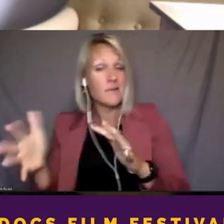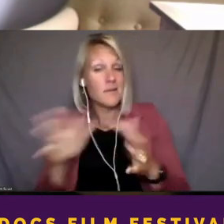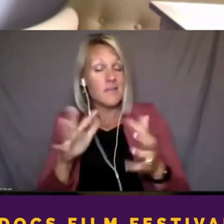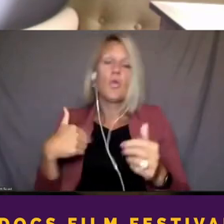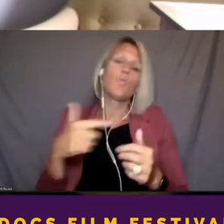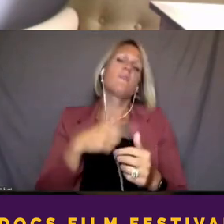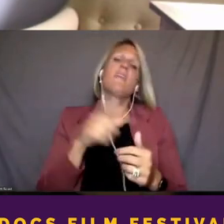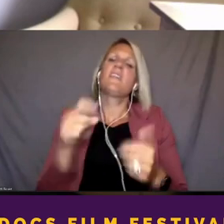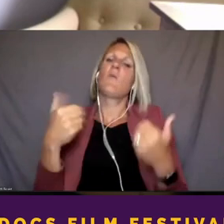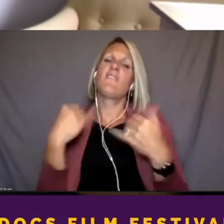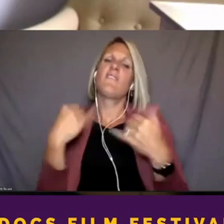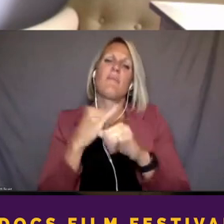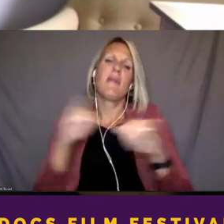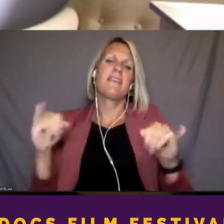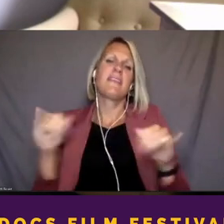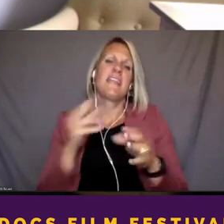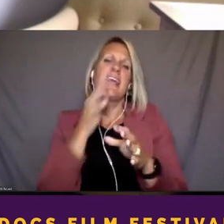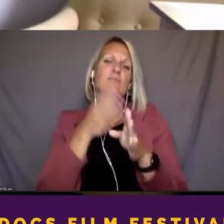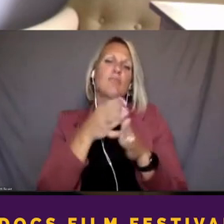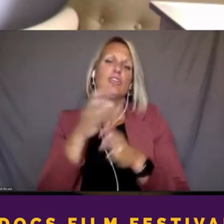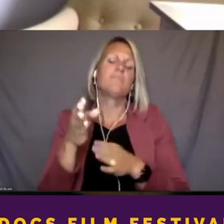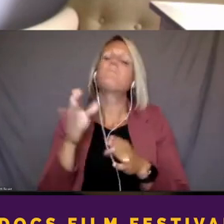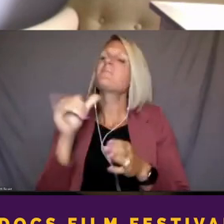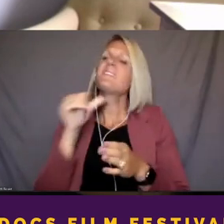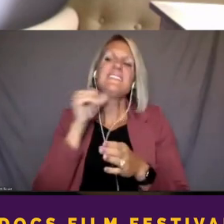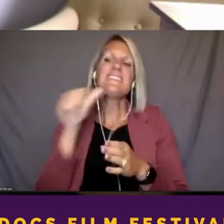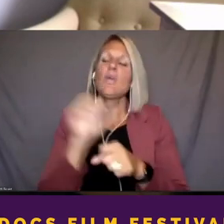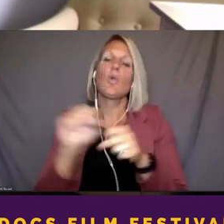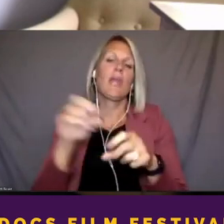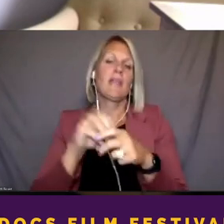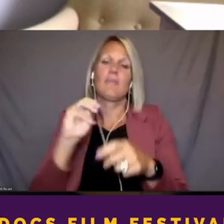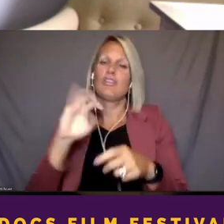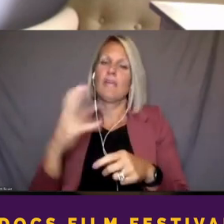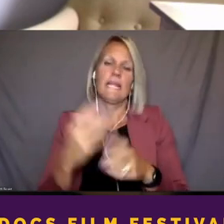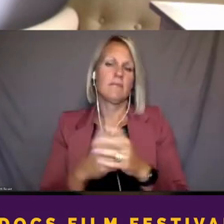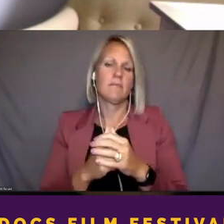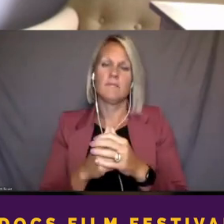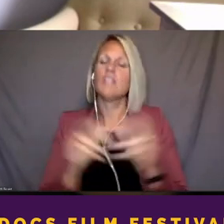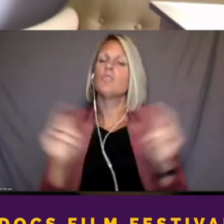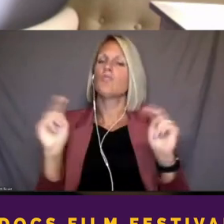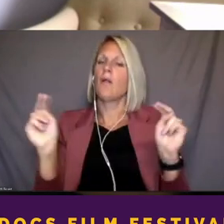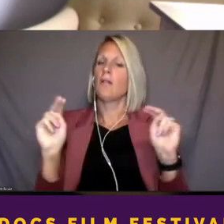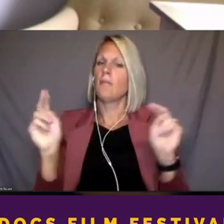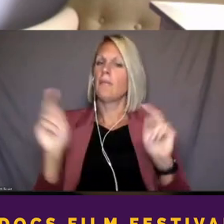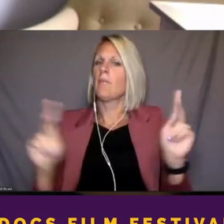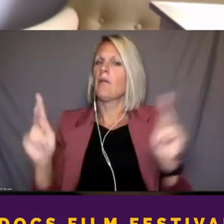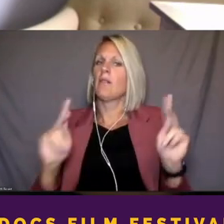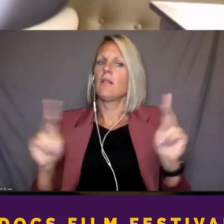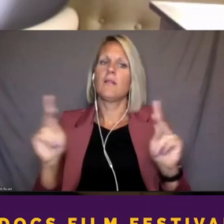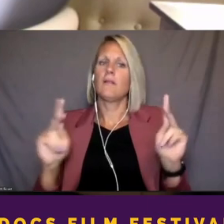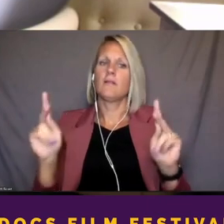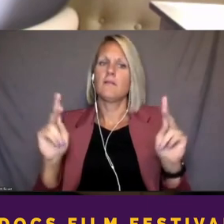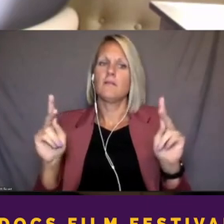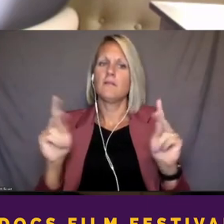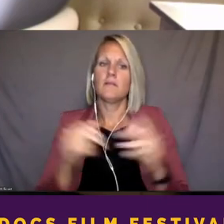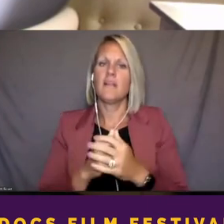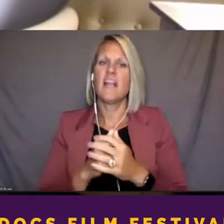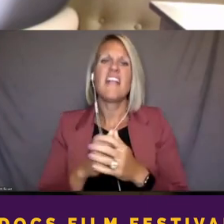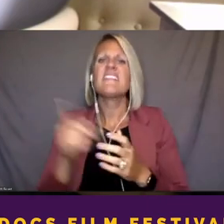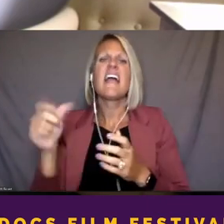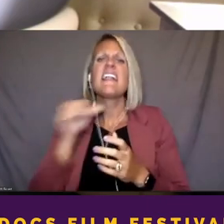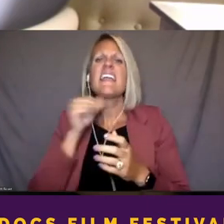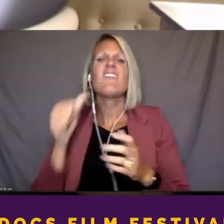independent experts, experts who didn't work in the state of Michigan. So they weren't, you know, even tangentially involved in this very